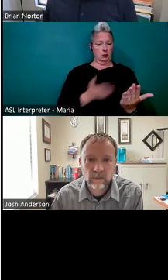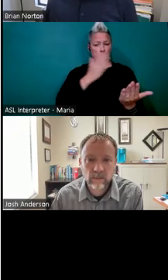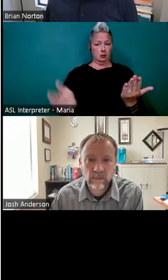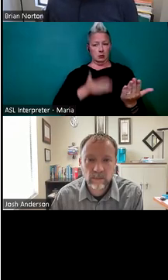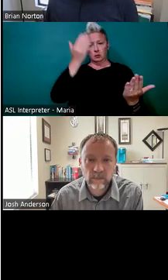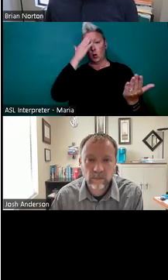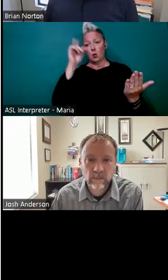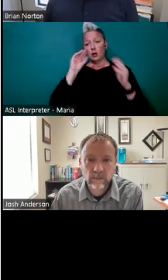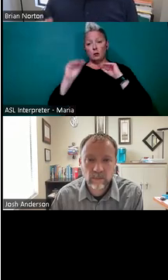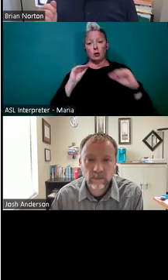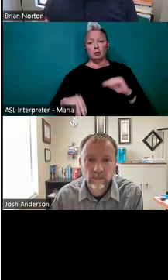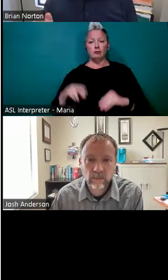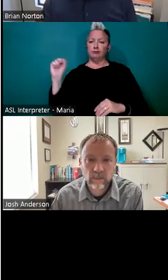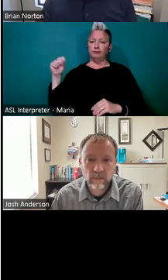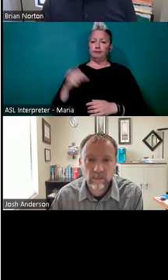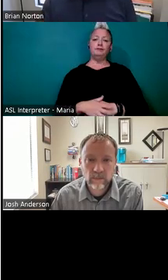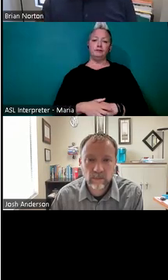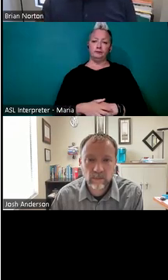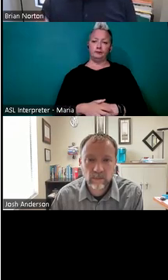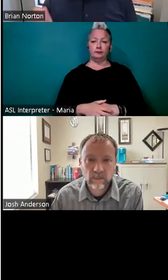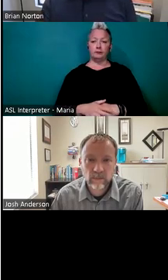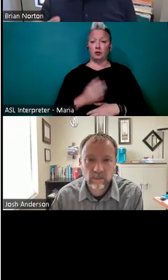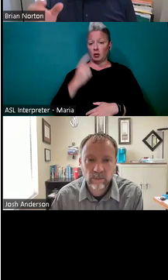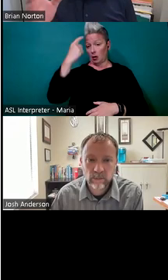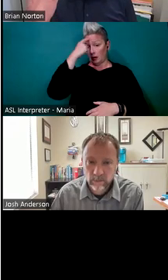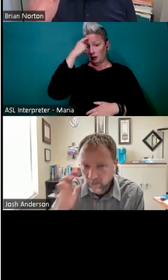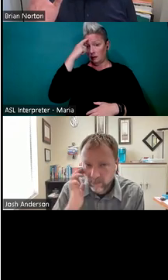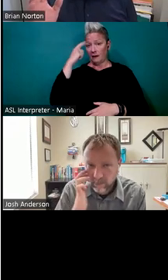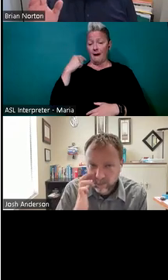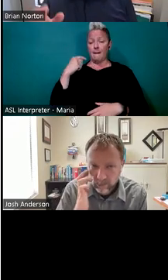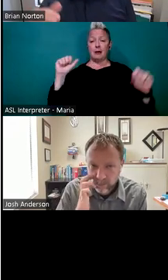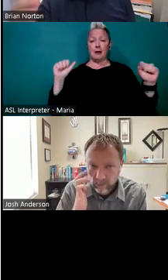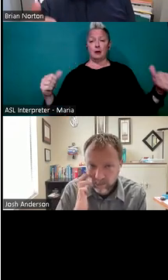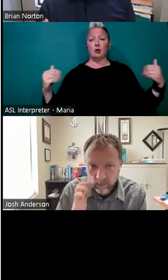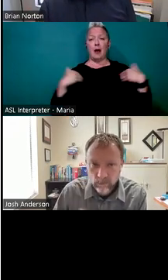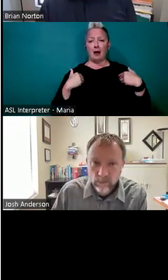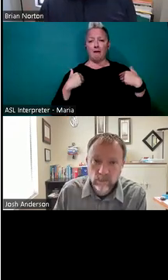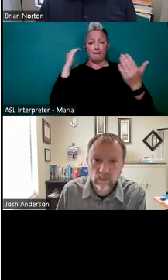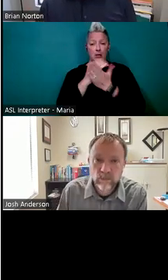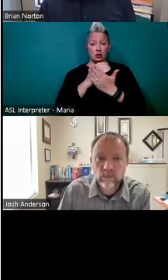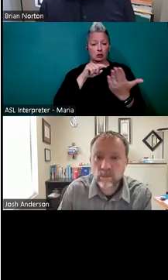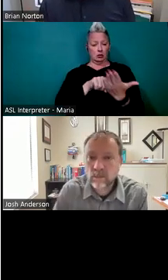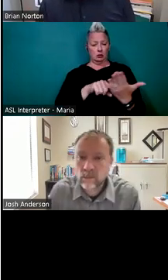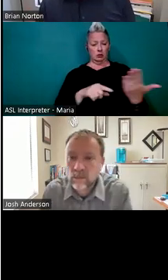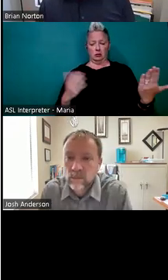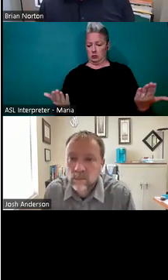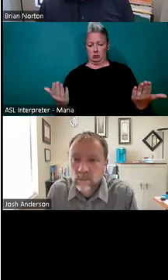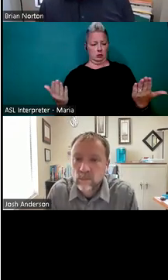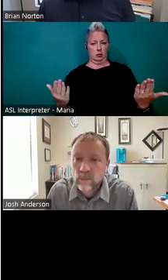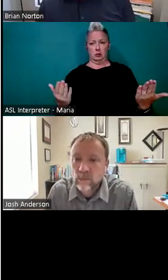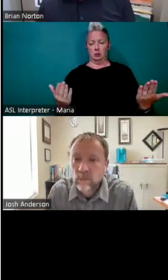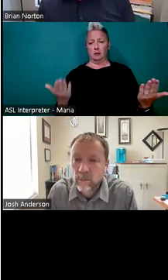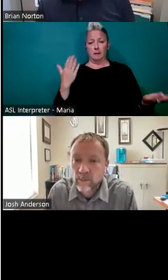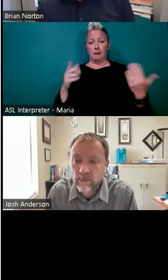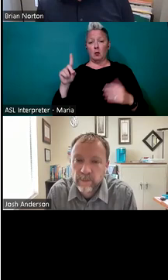go. Um, absolutely. Especially for cognitive issues, being able to have, you know, a picture of the item. I don't know, like there are probably a